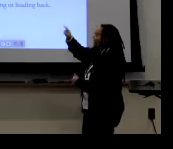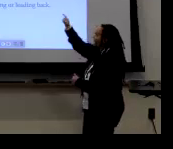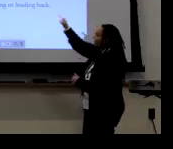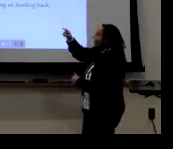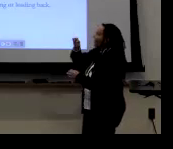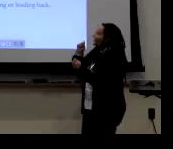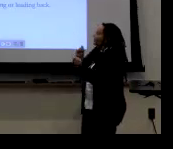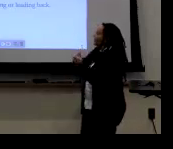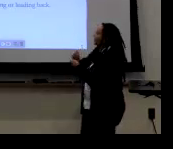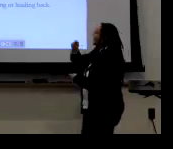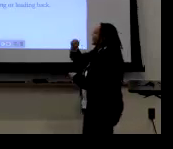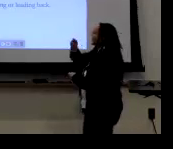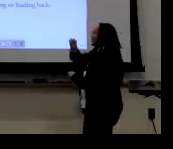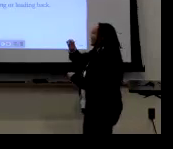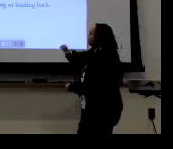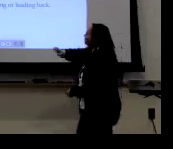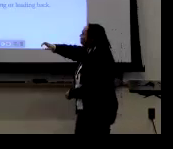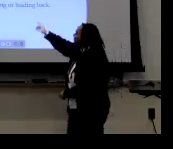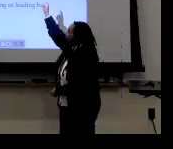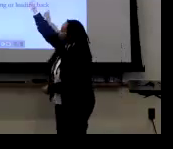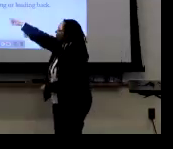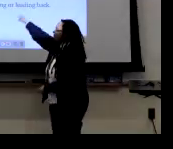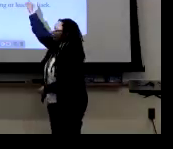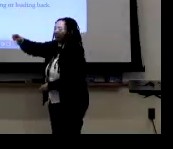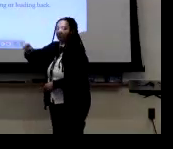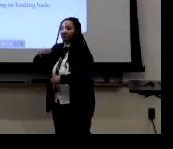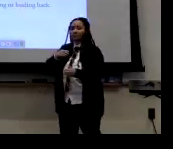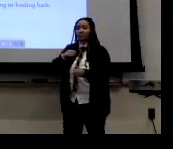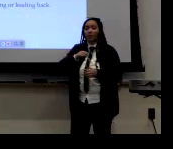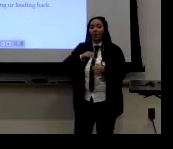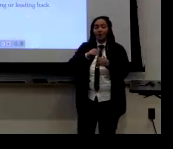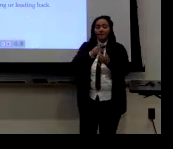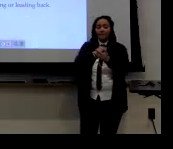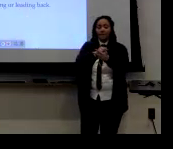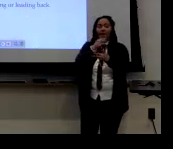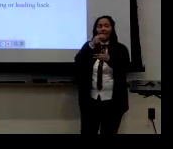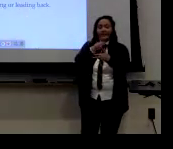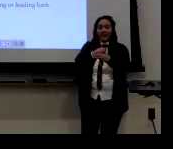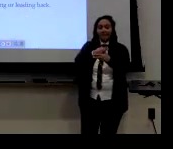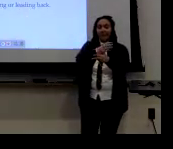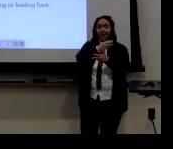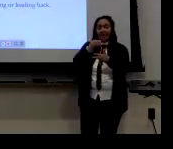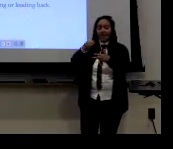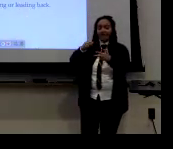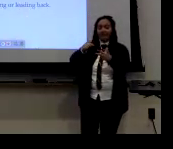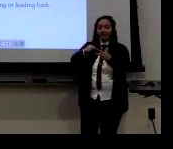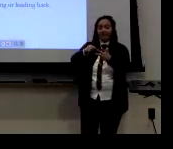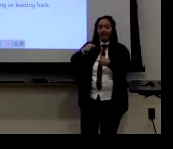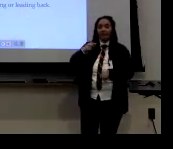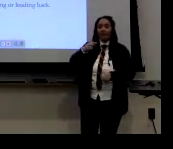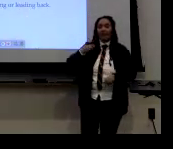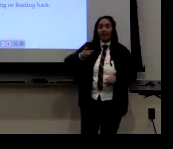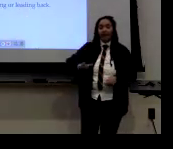And so this next part, um, regarding the name variation of the introduction,